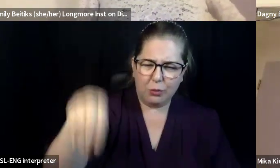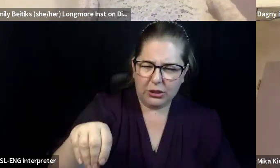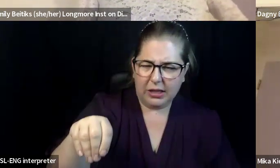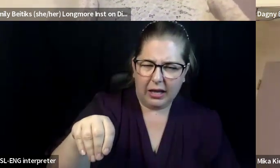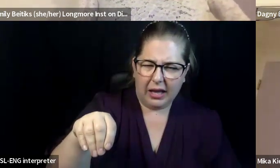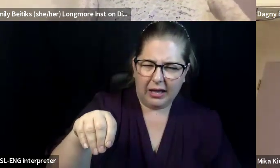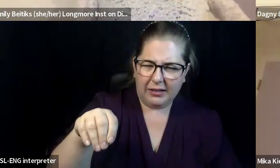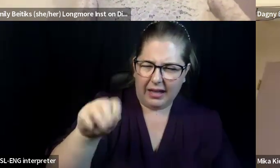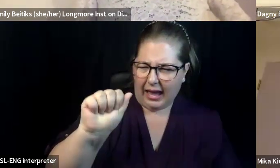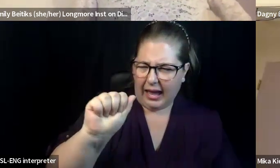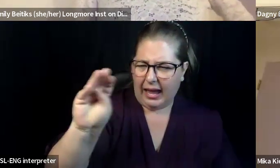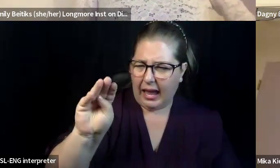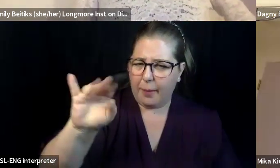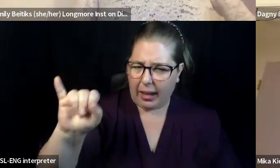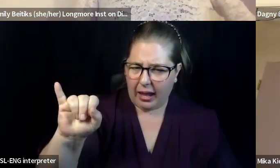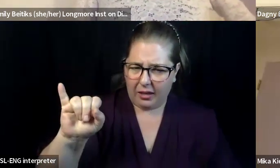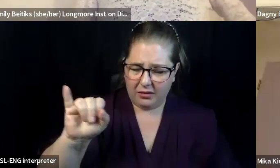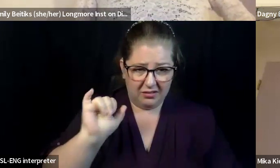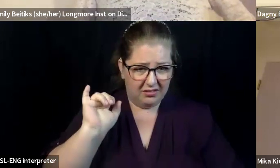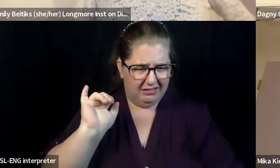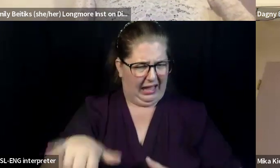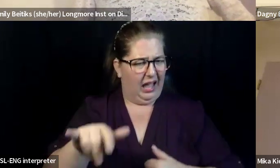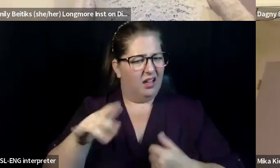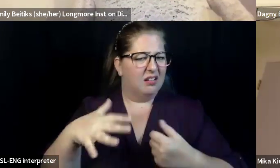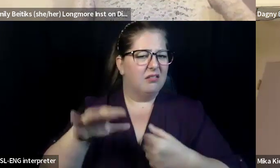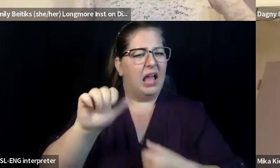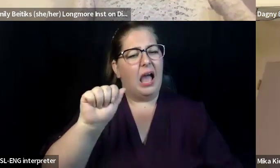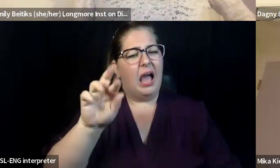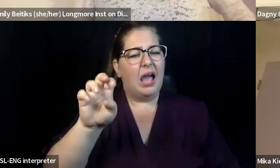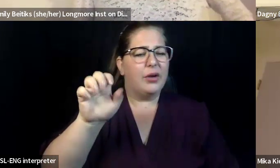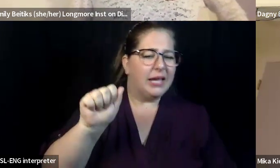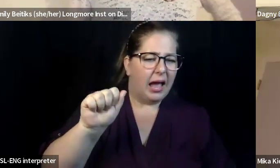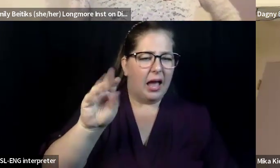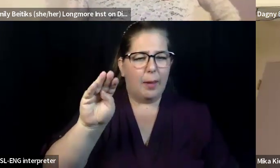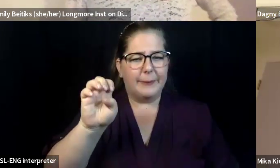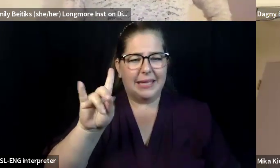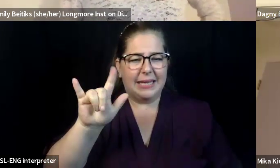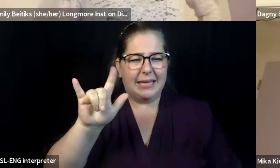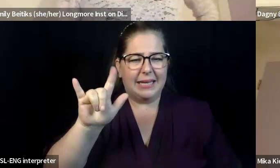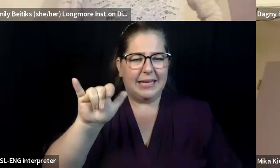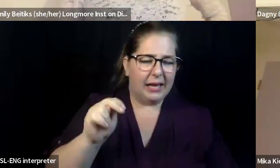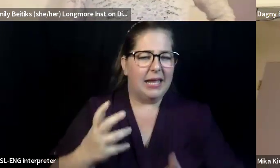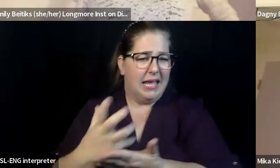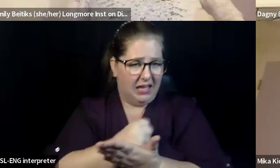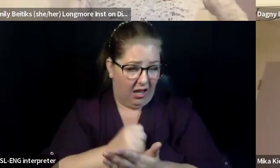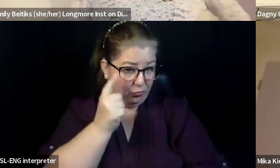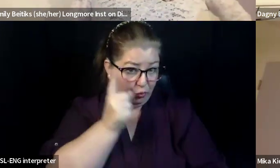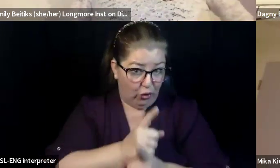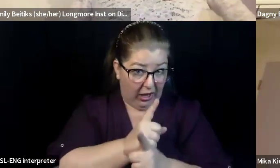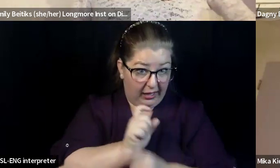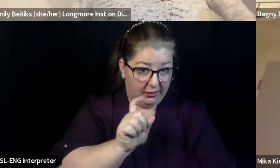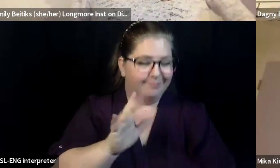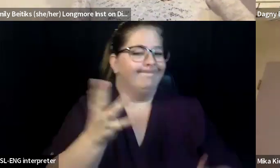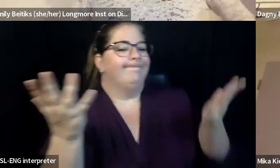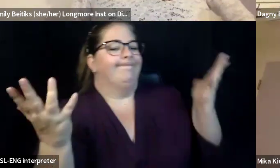Is that correct? So we are not in charge of the housing at all. It's the Kelsey civic center. We'll be